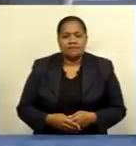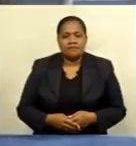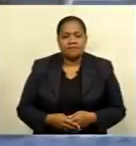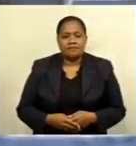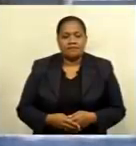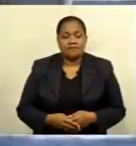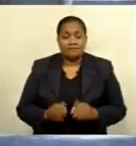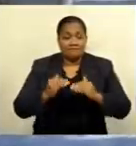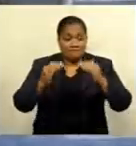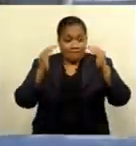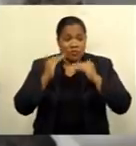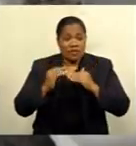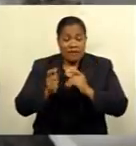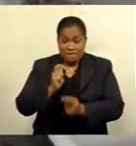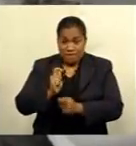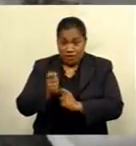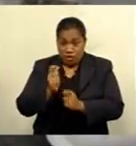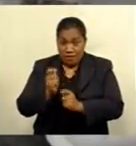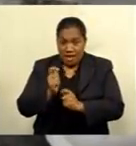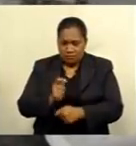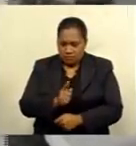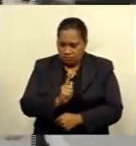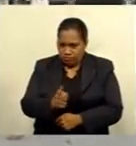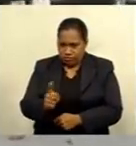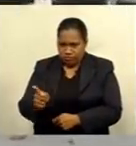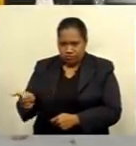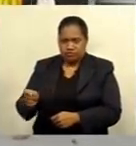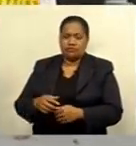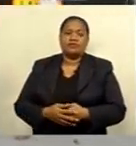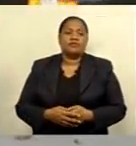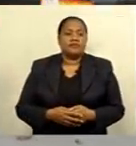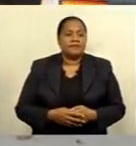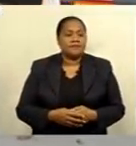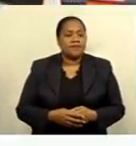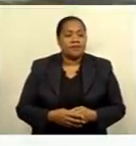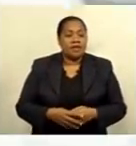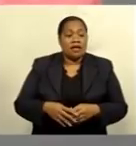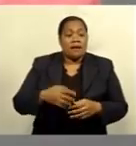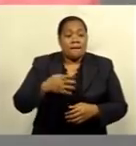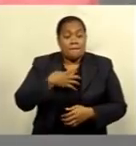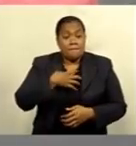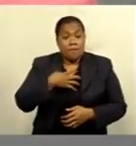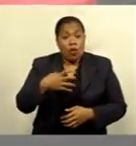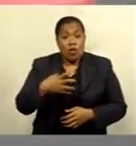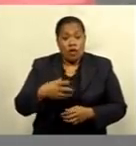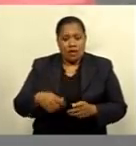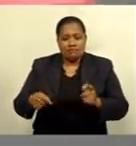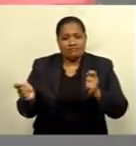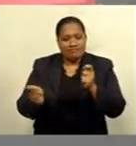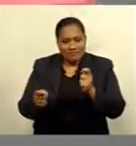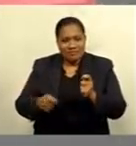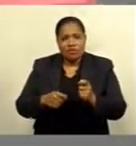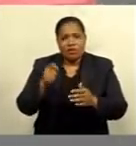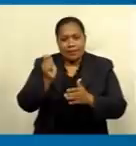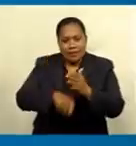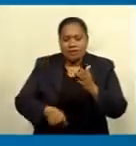Upper head fishermen wound against island hopping. And more fines for not wearing masks.